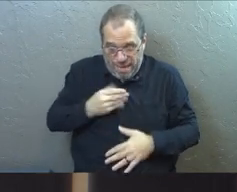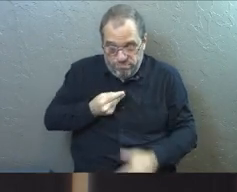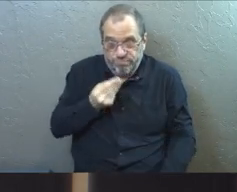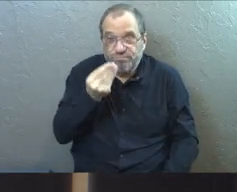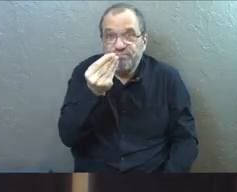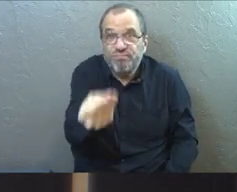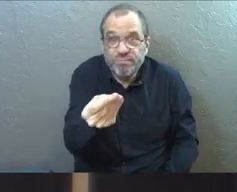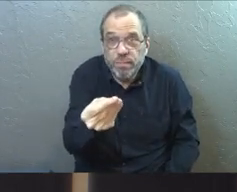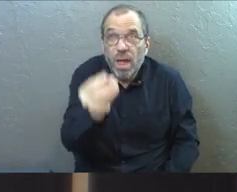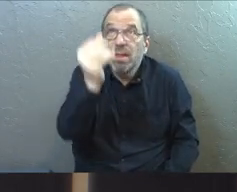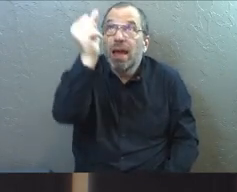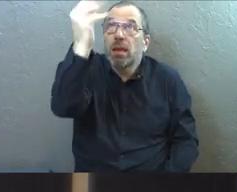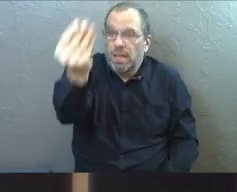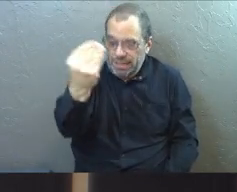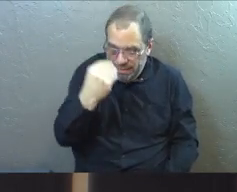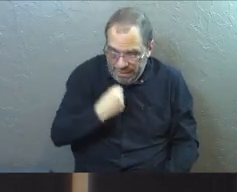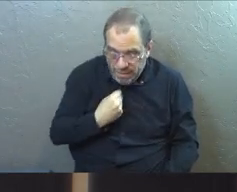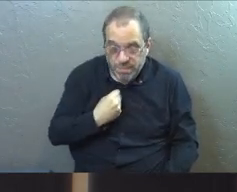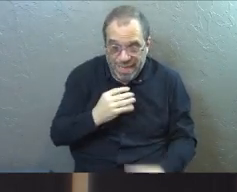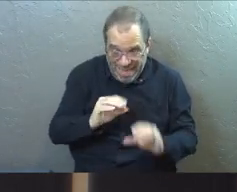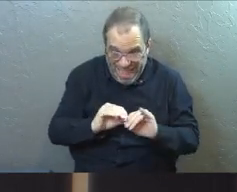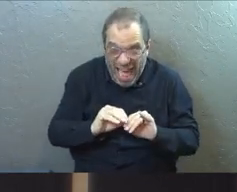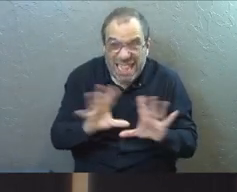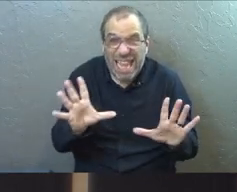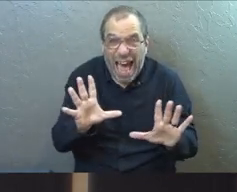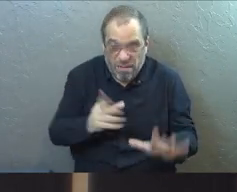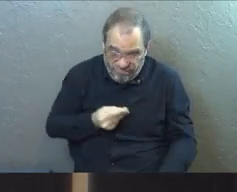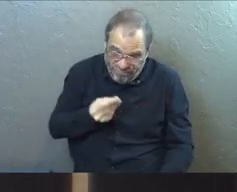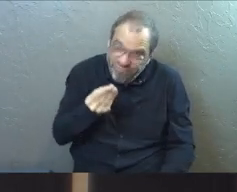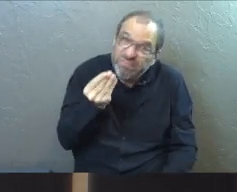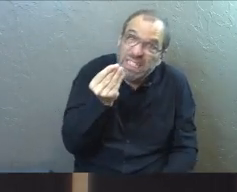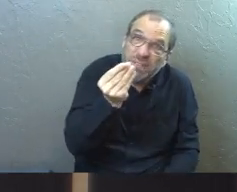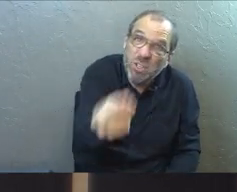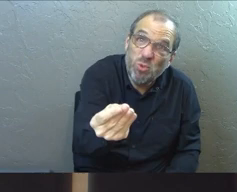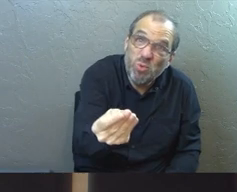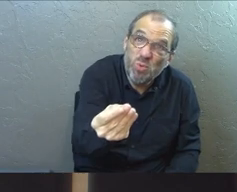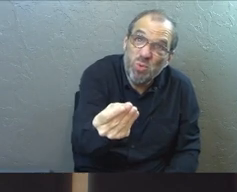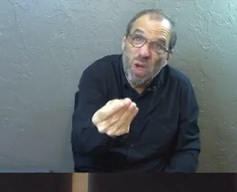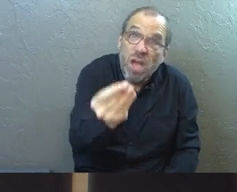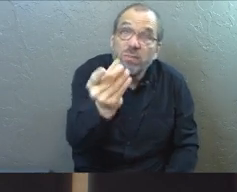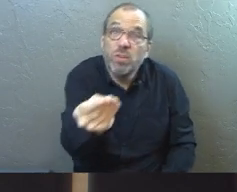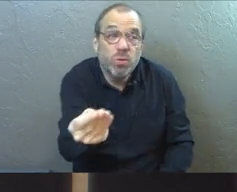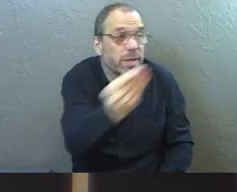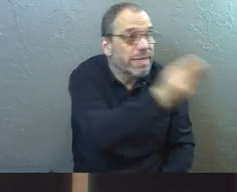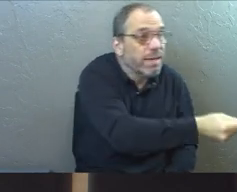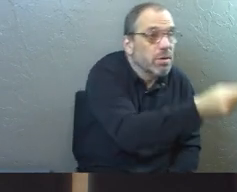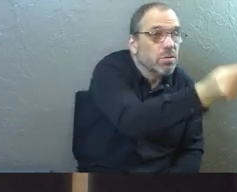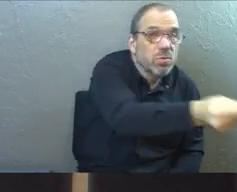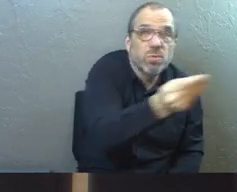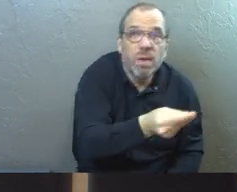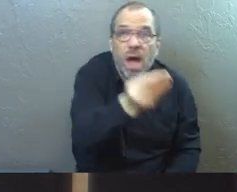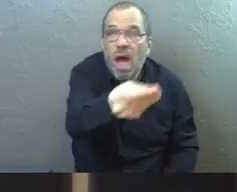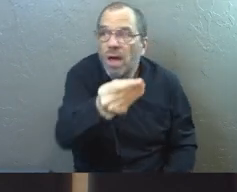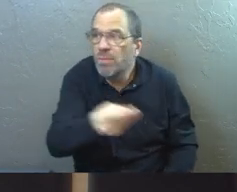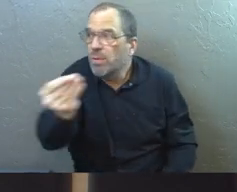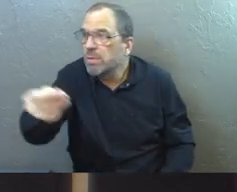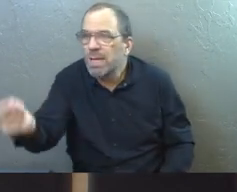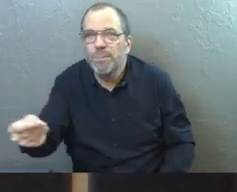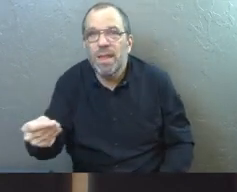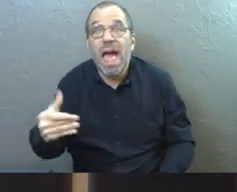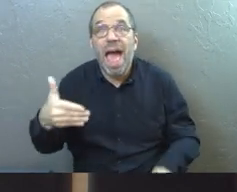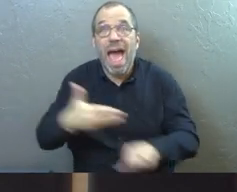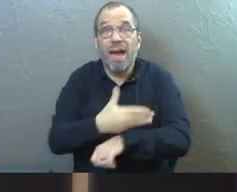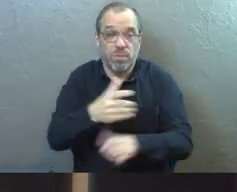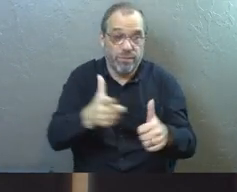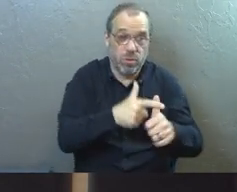The things that God brings into our life, the light that he gives, he's giving to us to give to others. And I was talking with